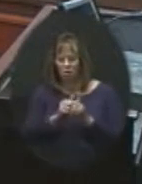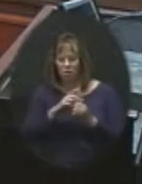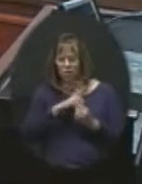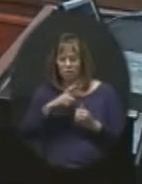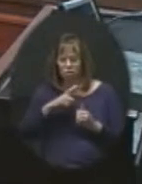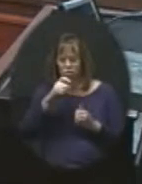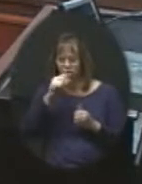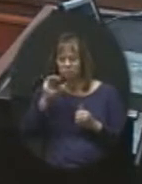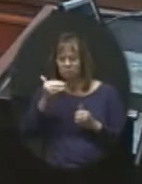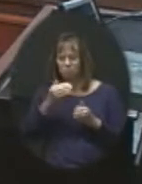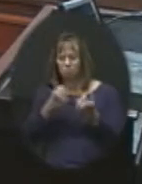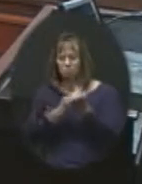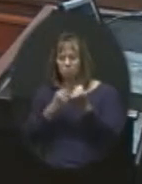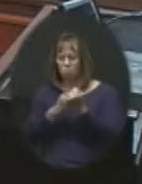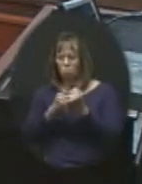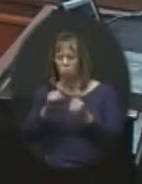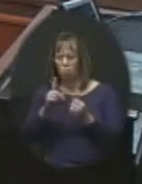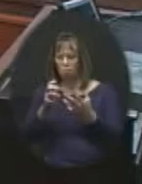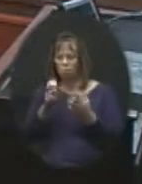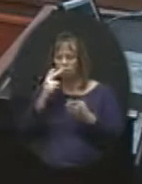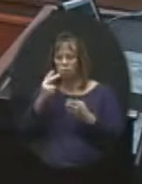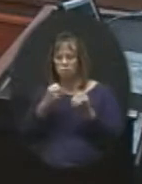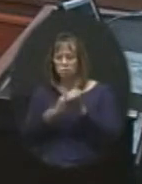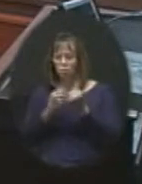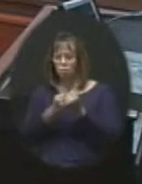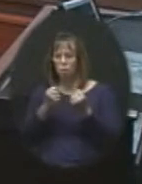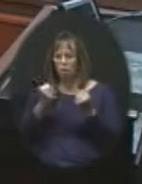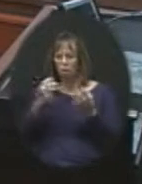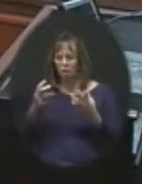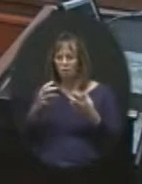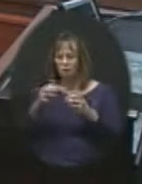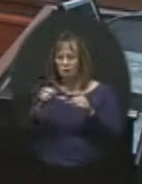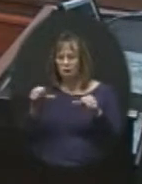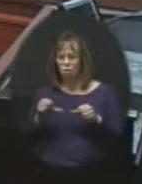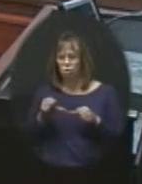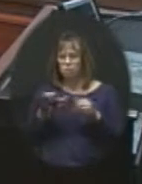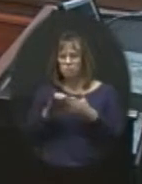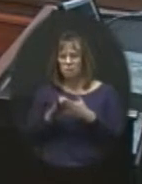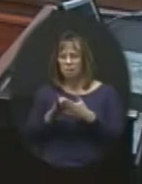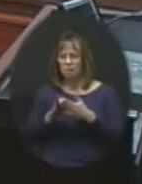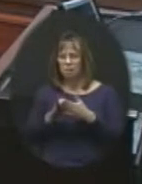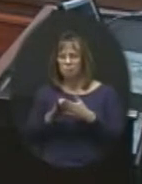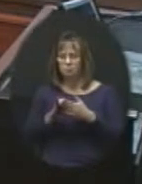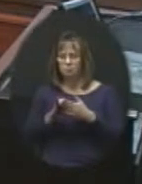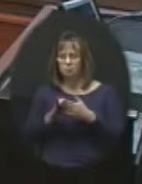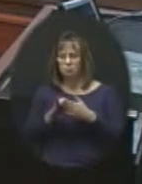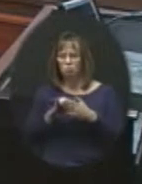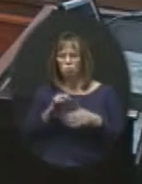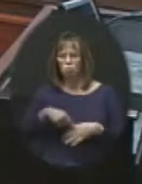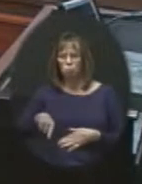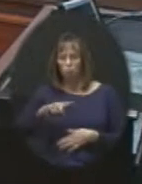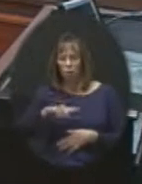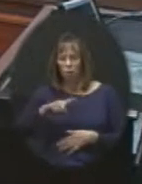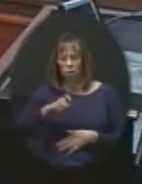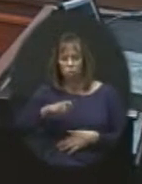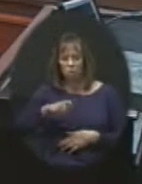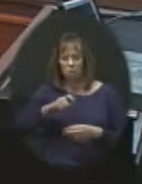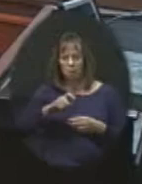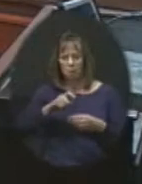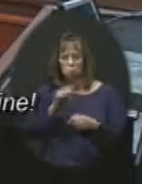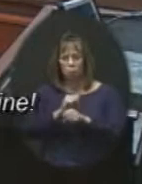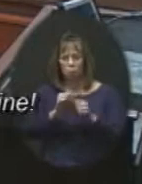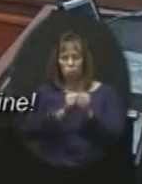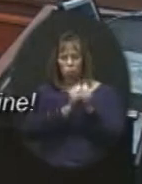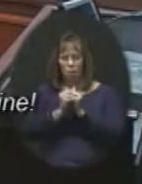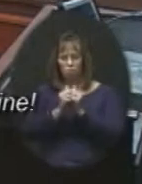to be support where we would like to see it in a lot of areas and that we're the ones who should be working together